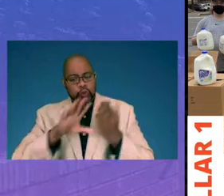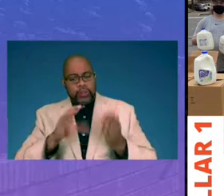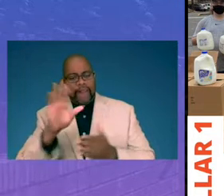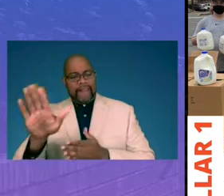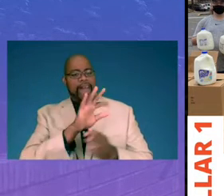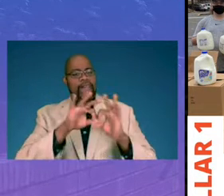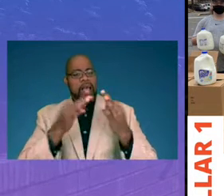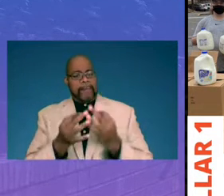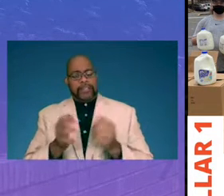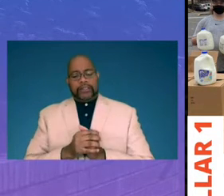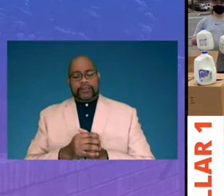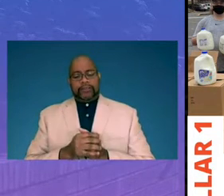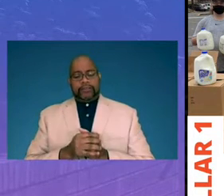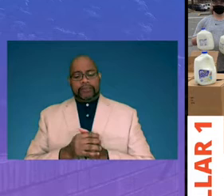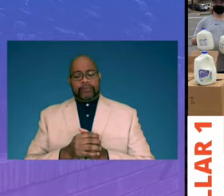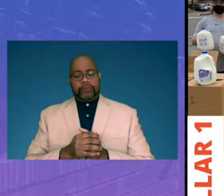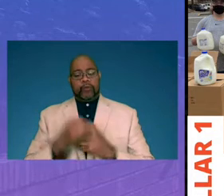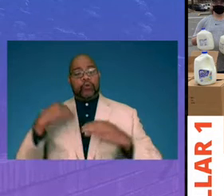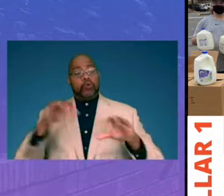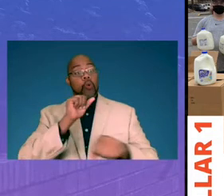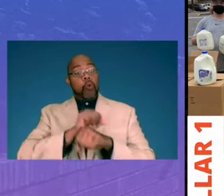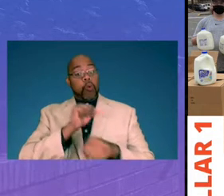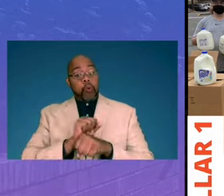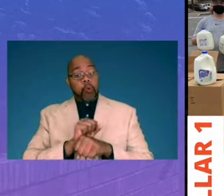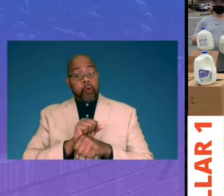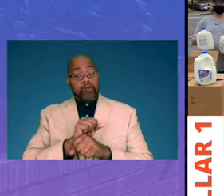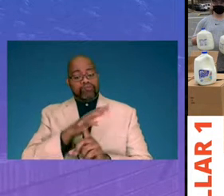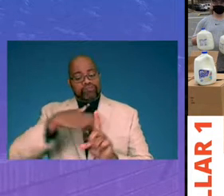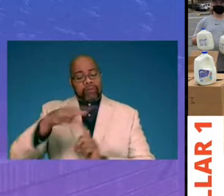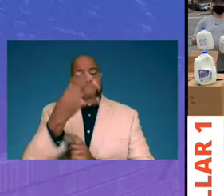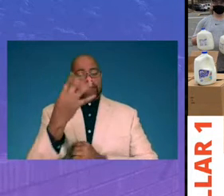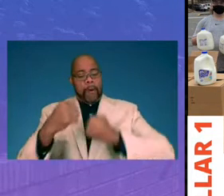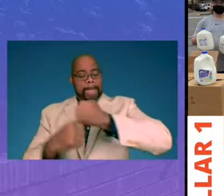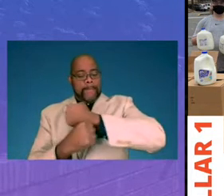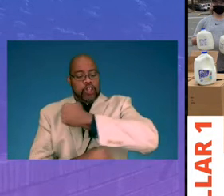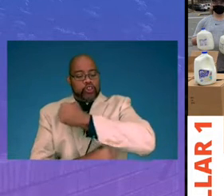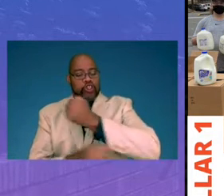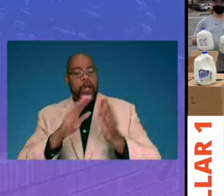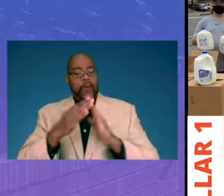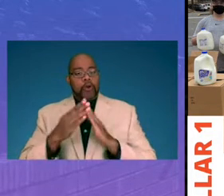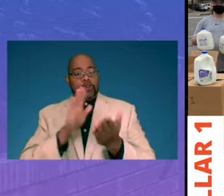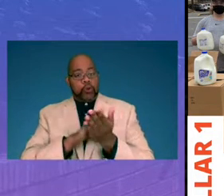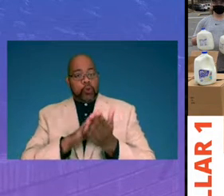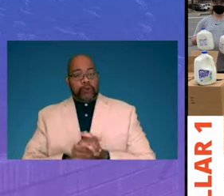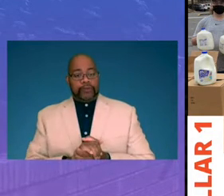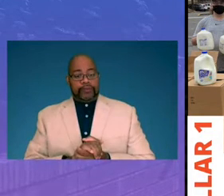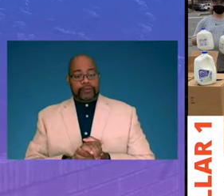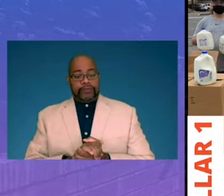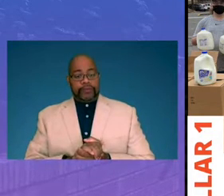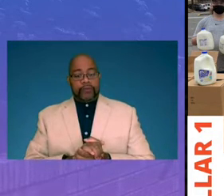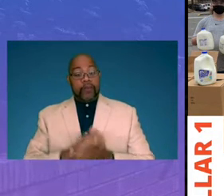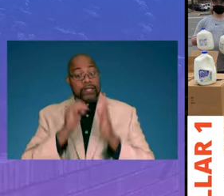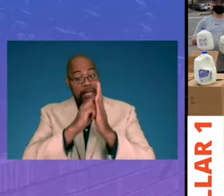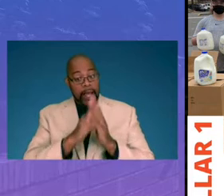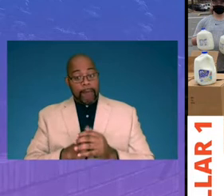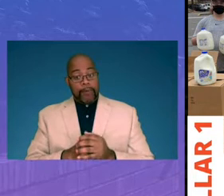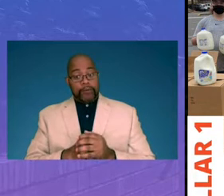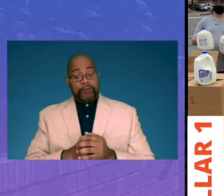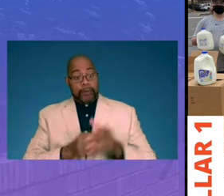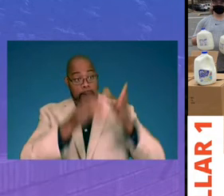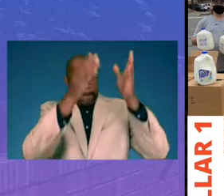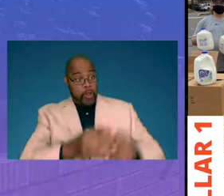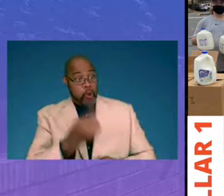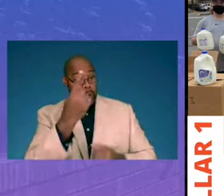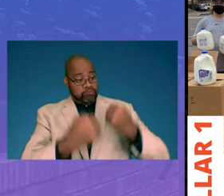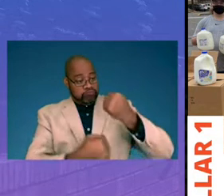families. We are doing this work around the four pillars of community schools. For example, in Pillar 1,